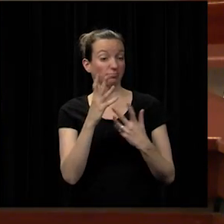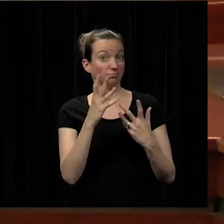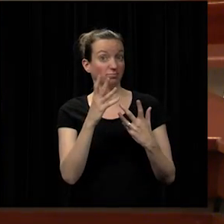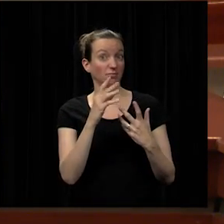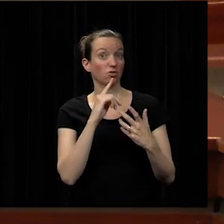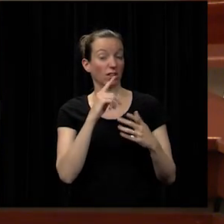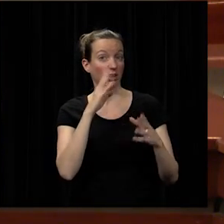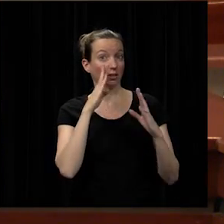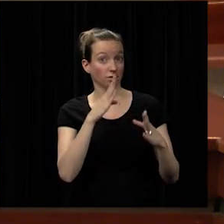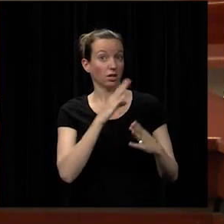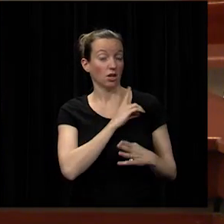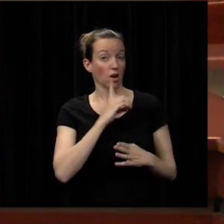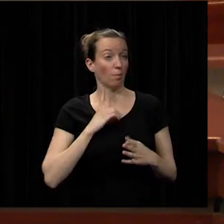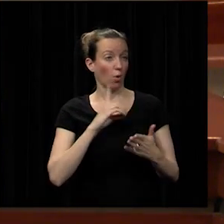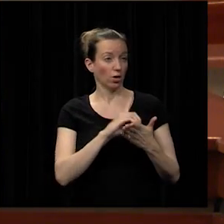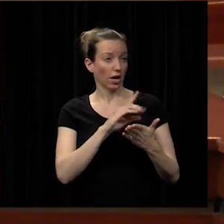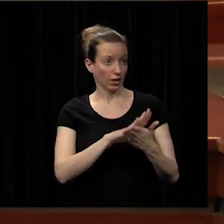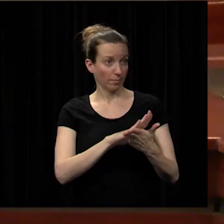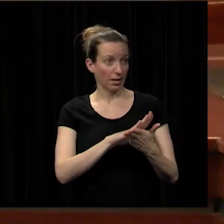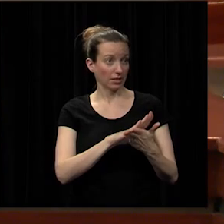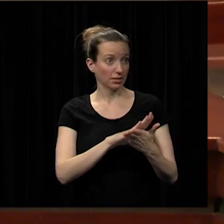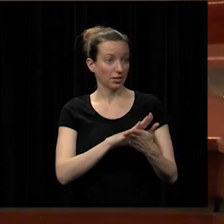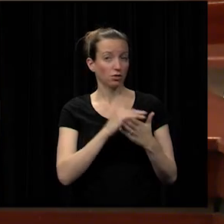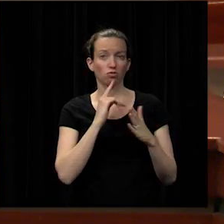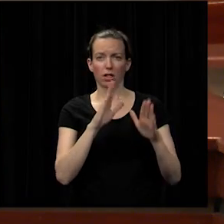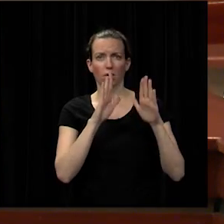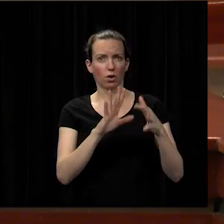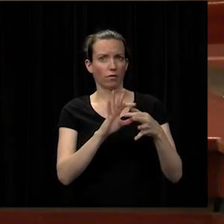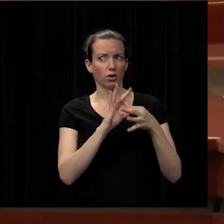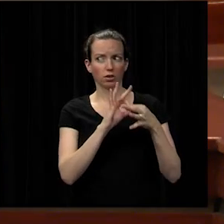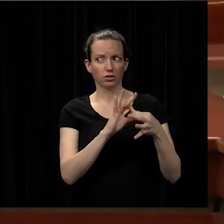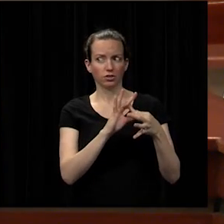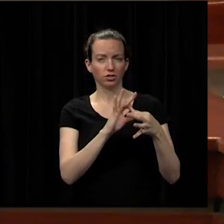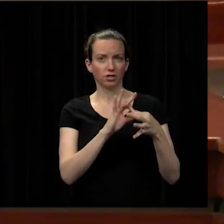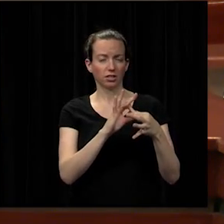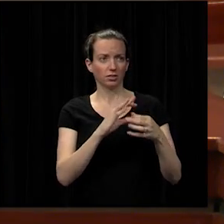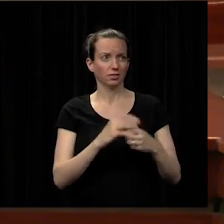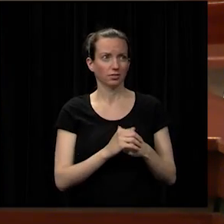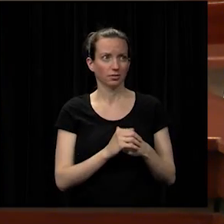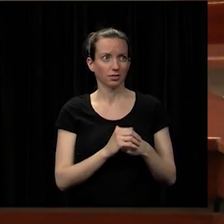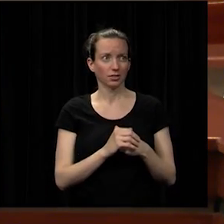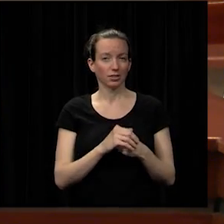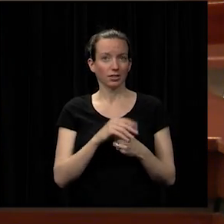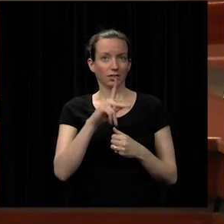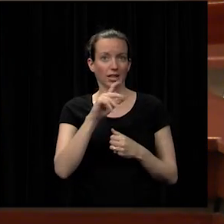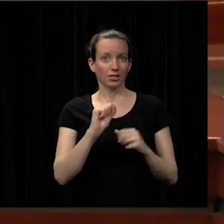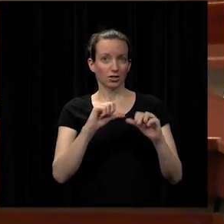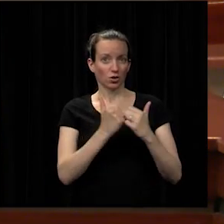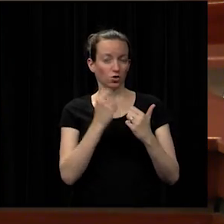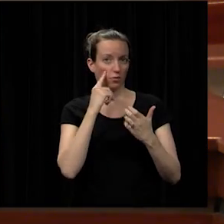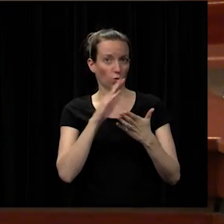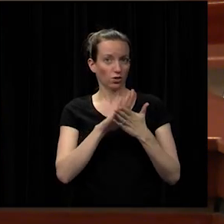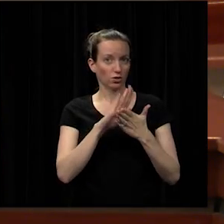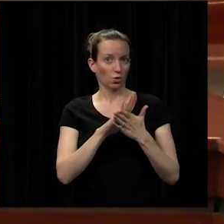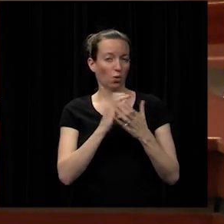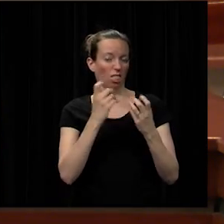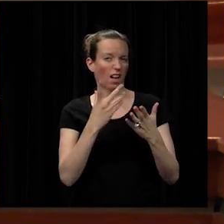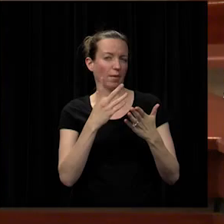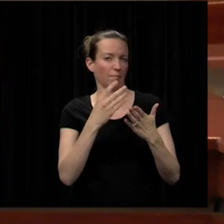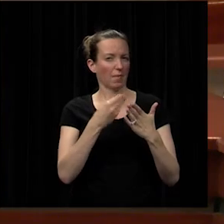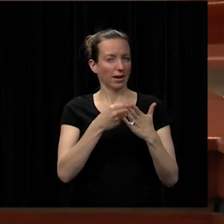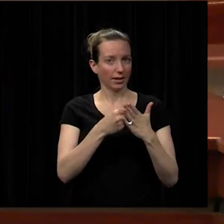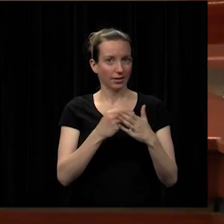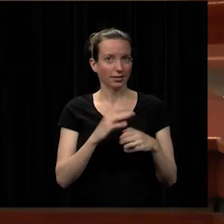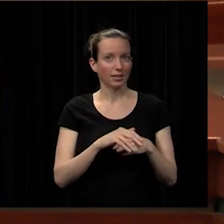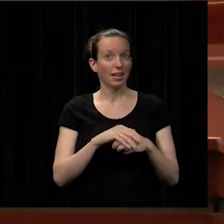that responsibility now for the state of kansas so that's a great connection for us so kansas association school boards we we get a lot for our money i think the national level